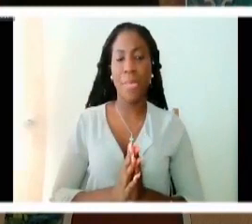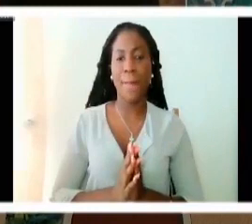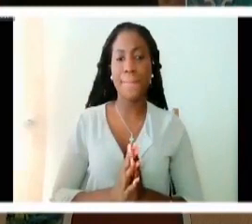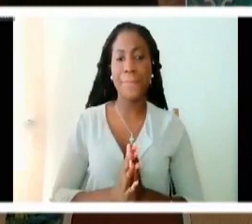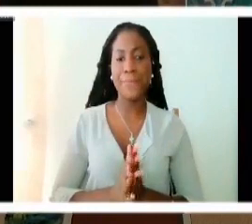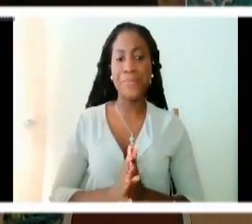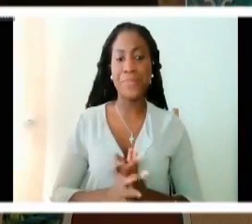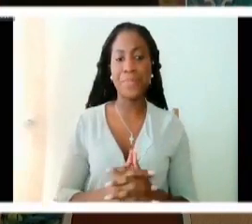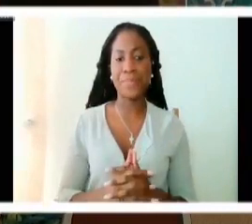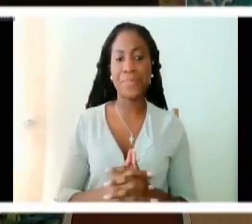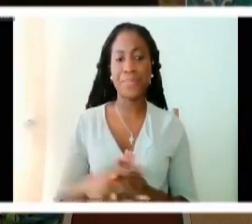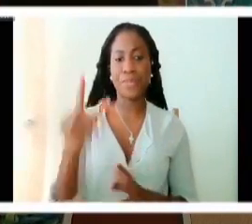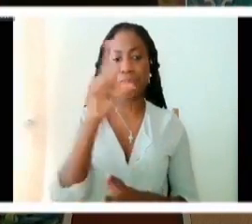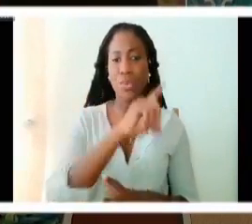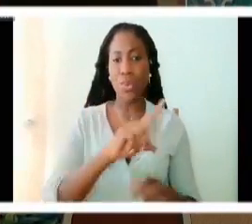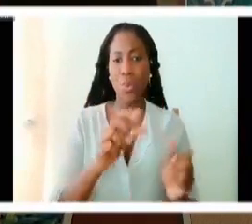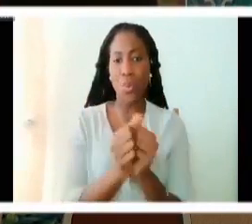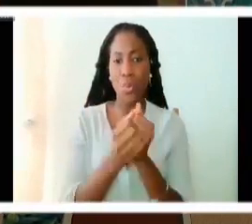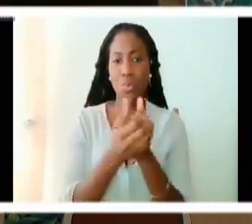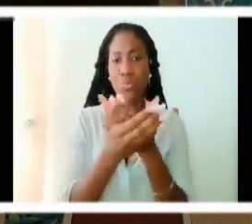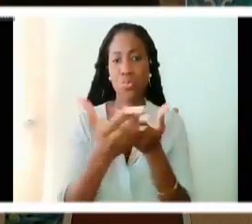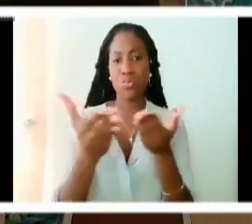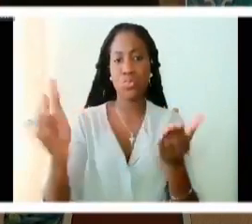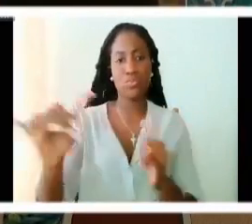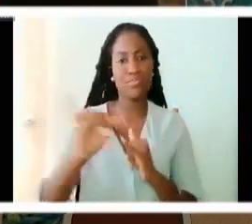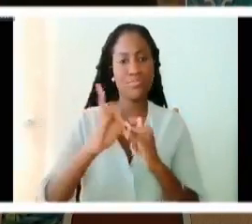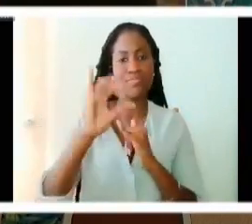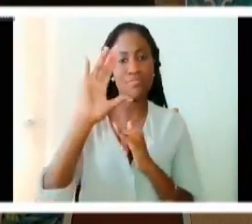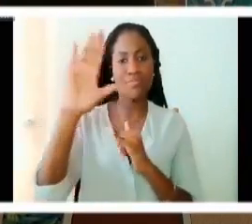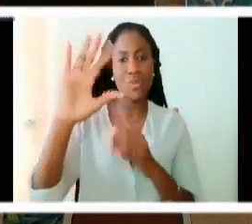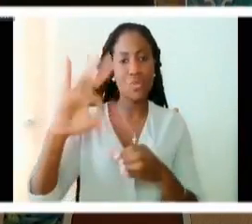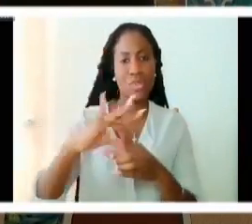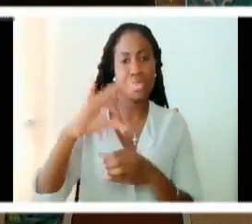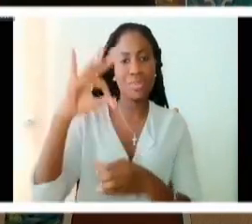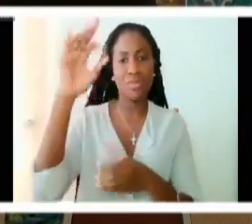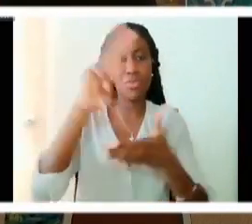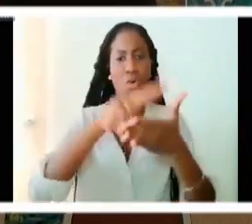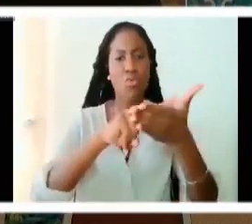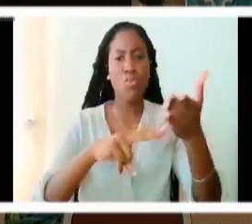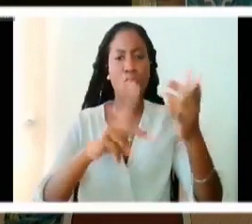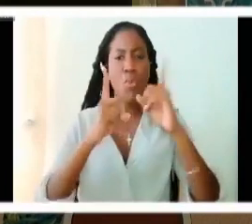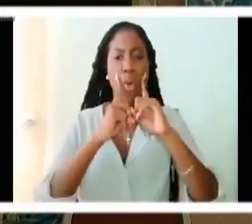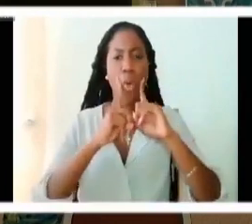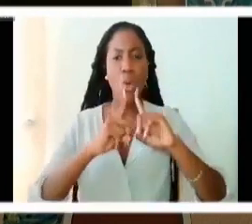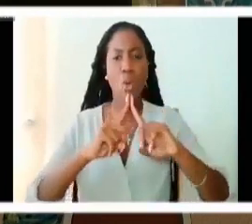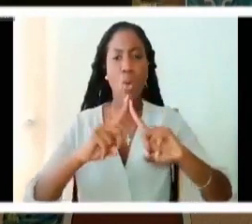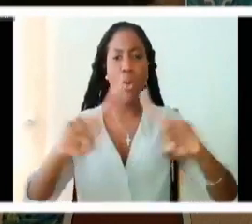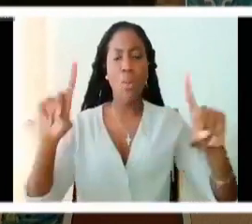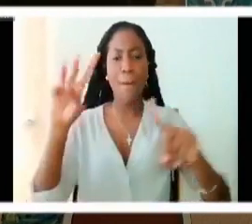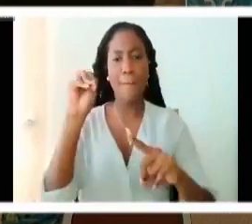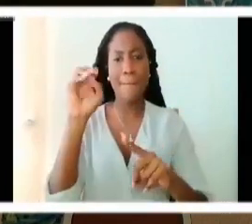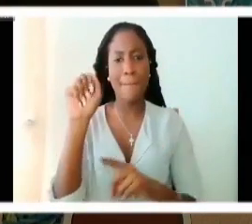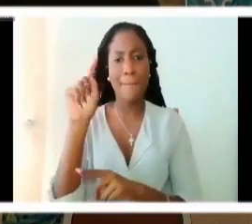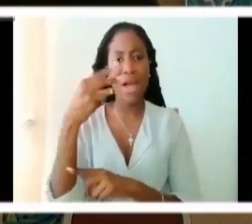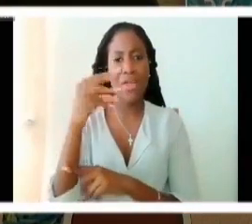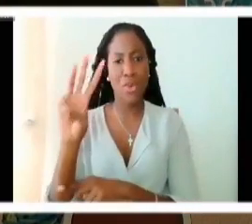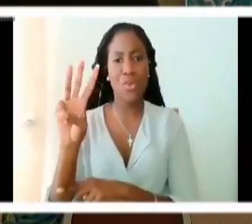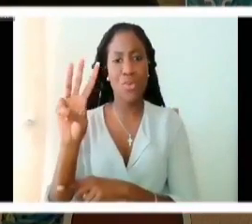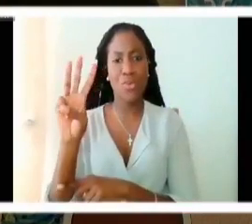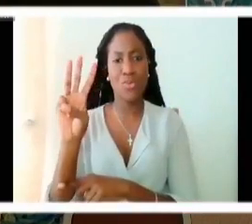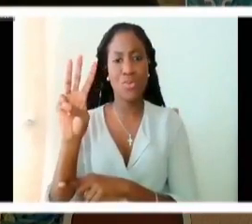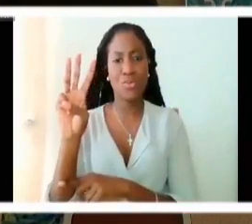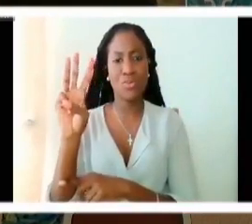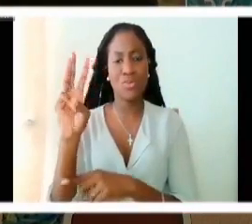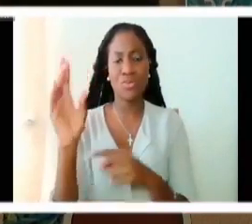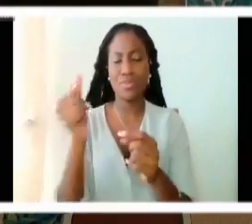The Lord be with you, and with your spirit. A reading from the Holy Gospel according to Matthew. Glory to you, O Lord.